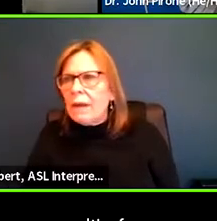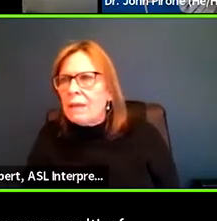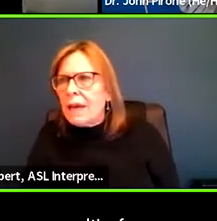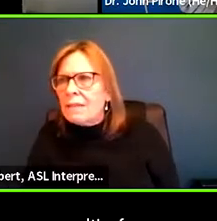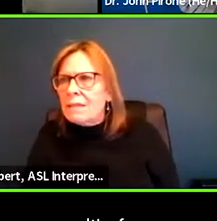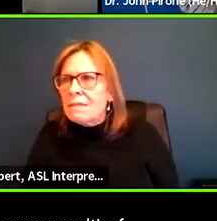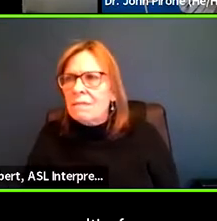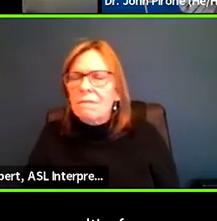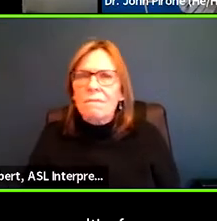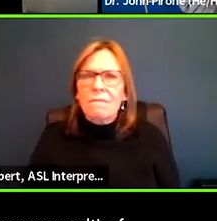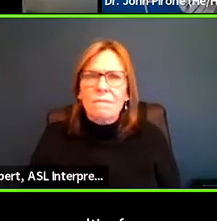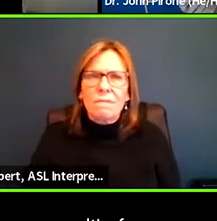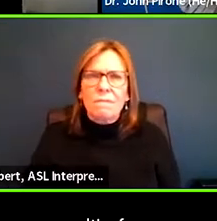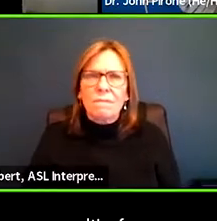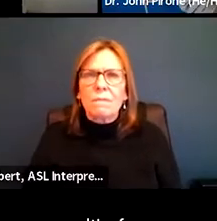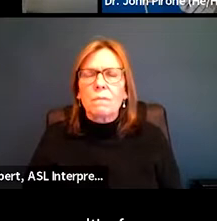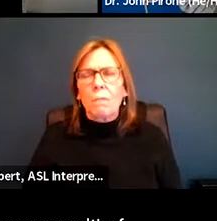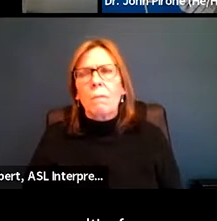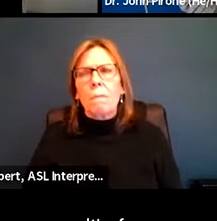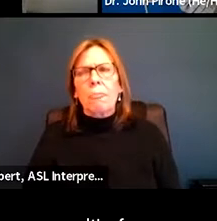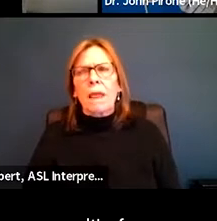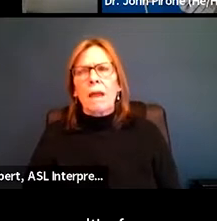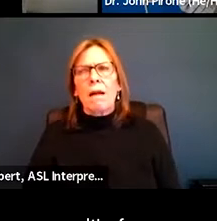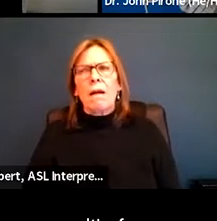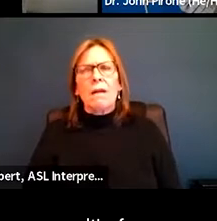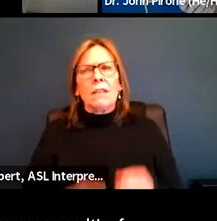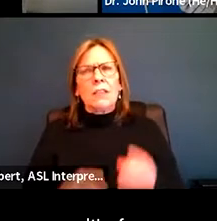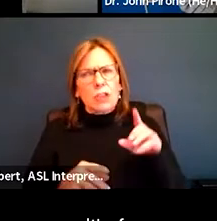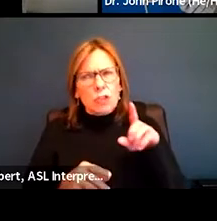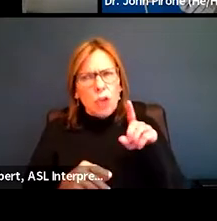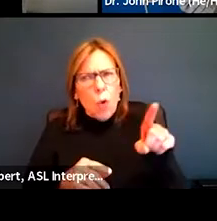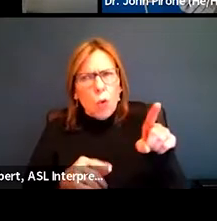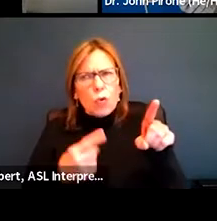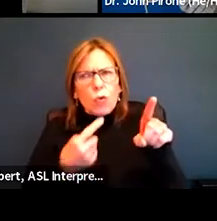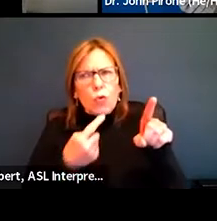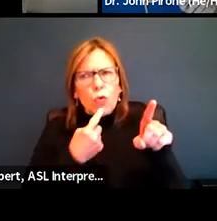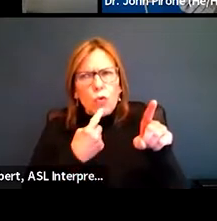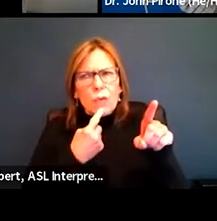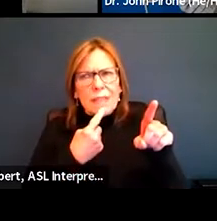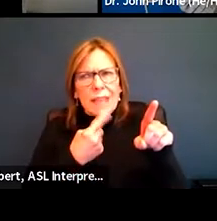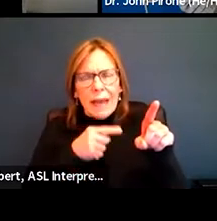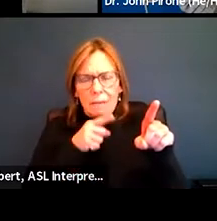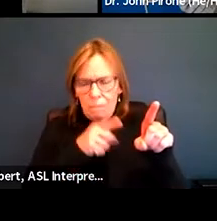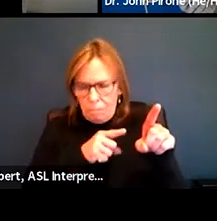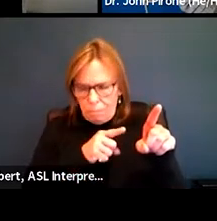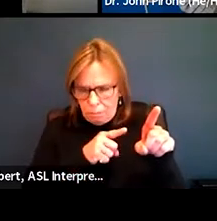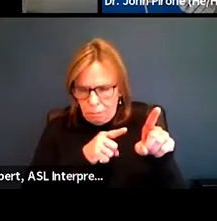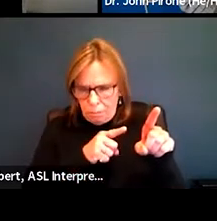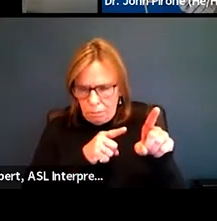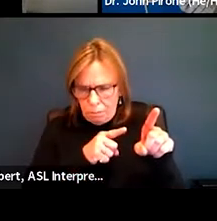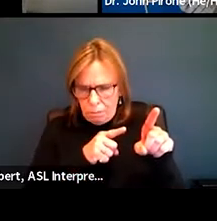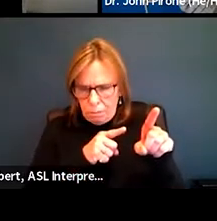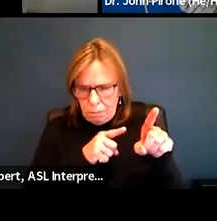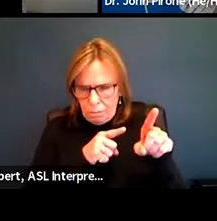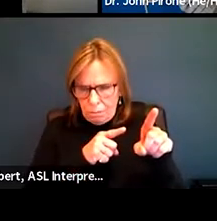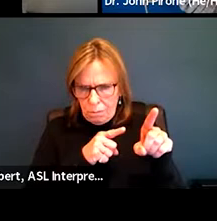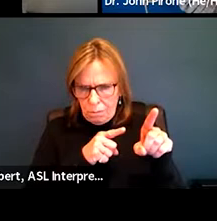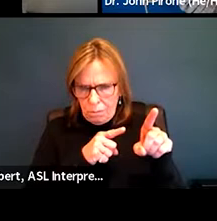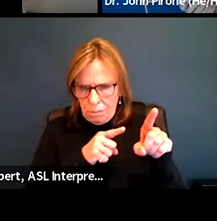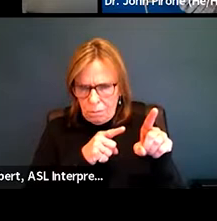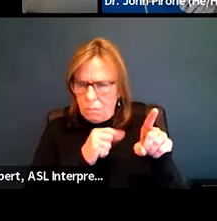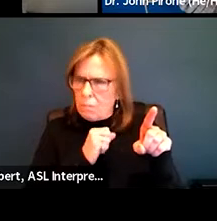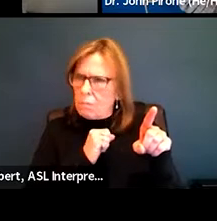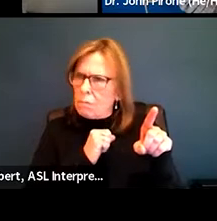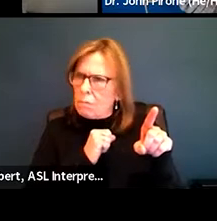Go ahead. Yes. So, um, you said that it wasn't, um, available